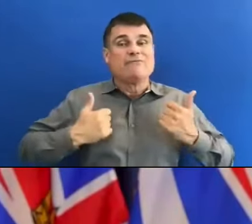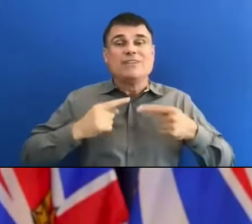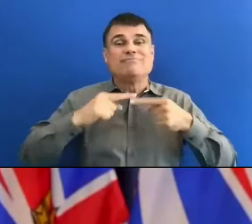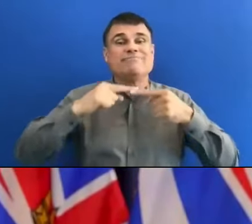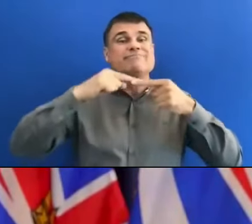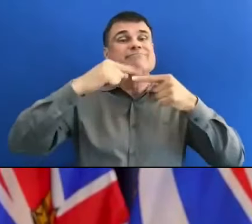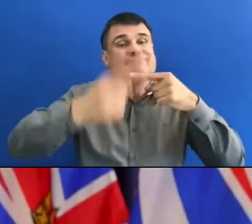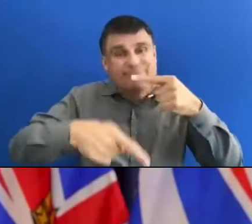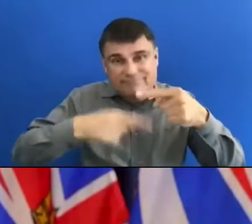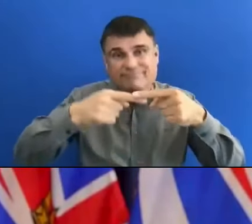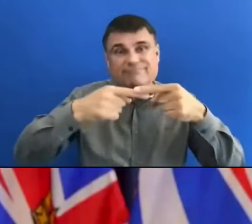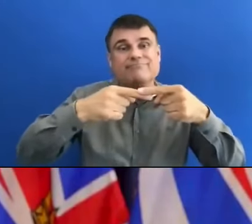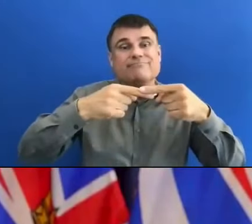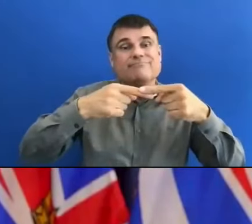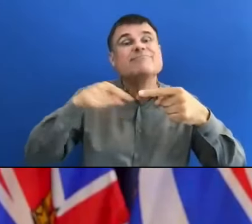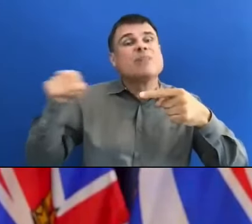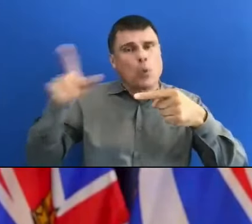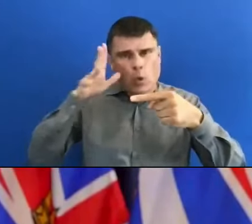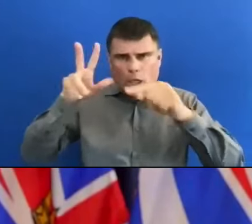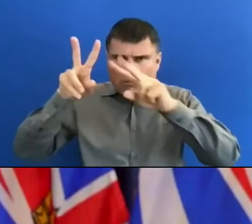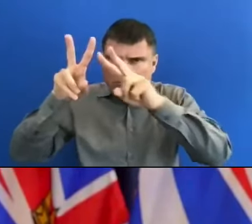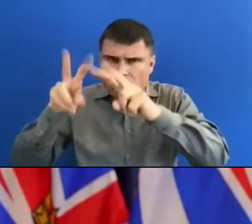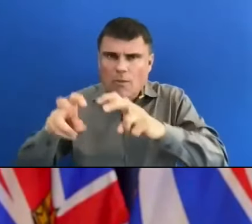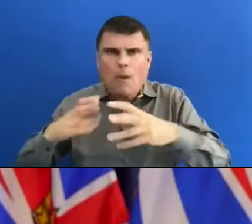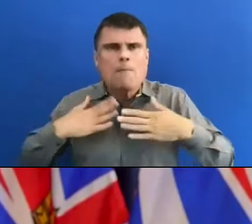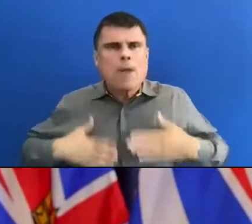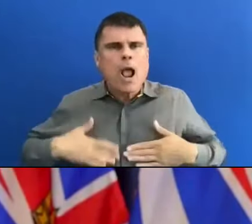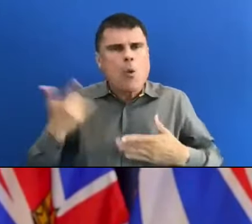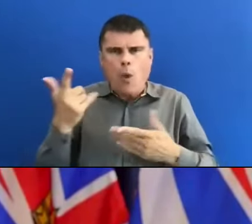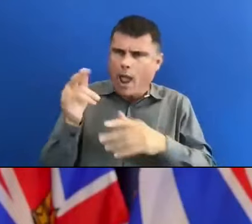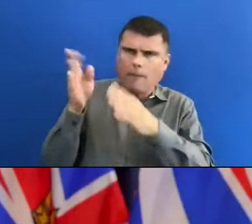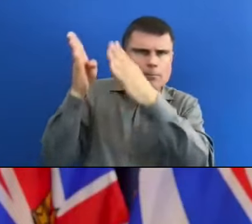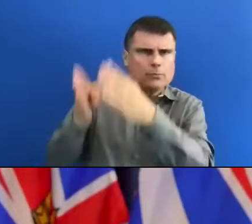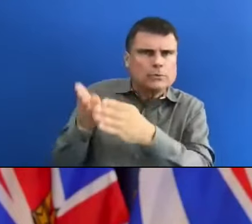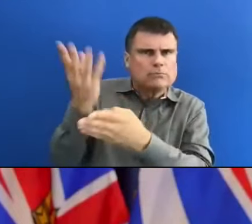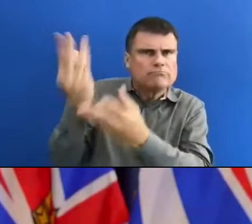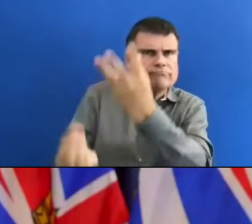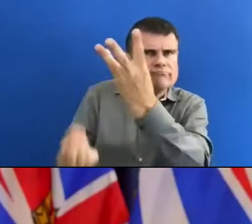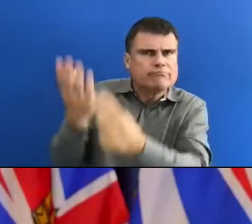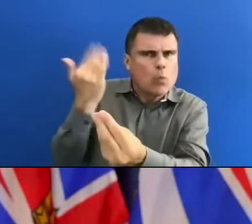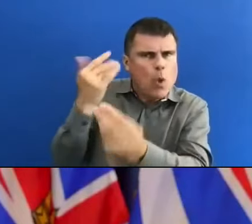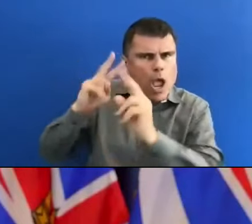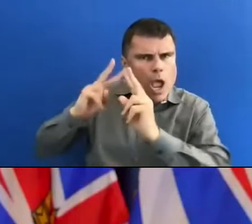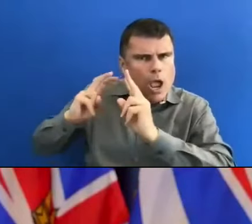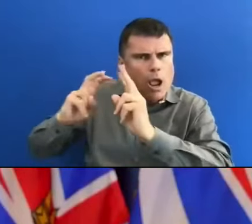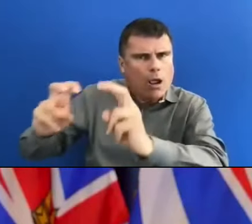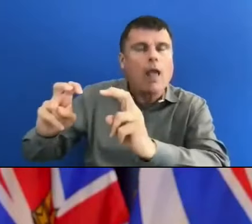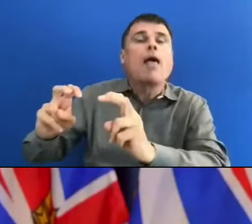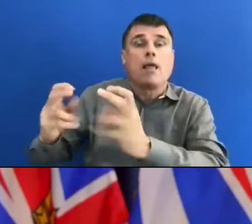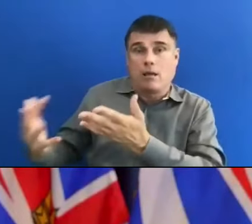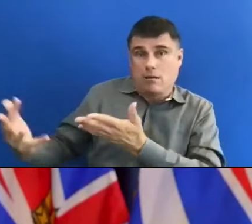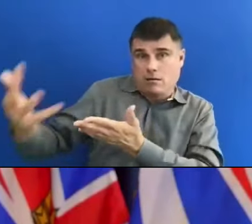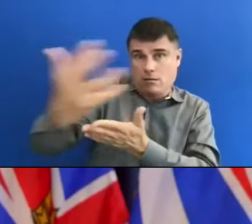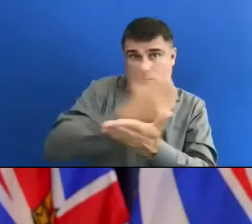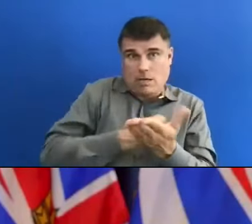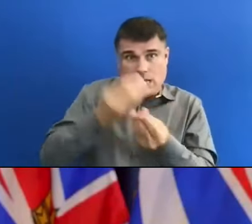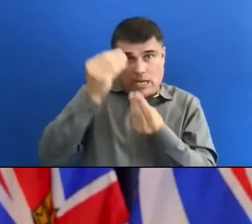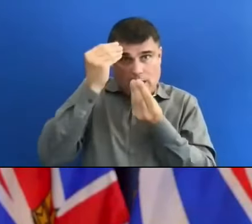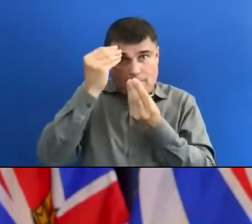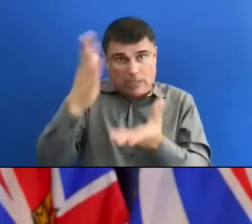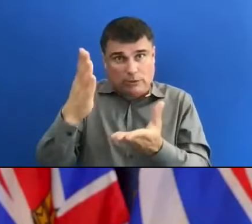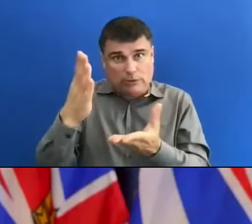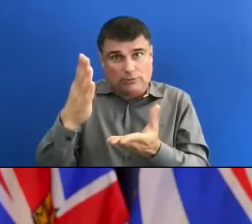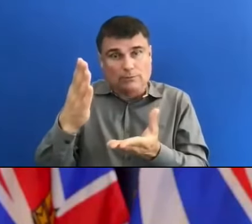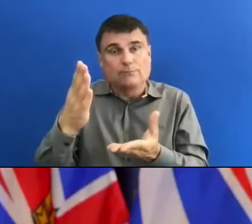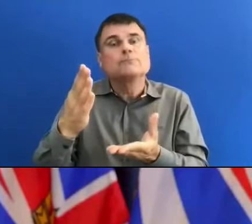put in place as a society to make sure we're getting the best information possible so that we can put in place programs and policies to protect people going